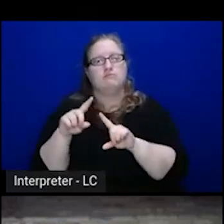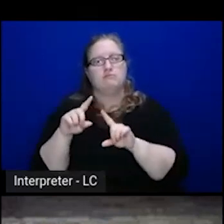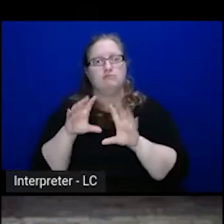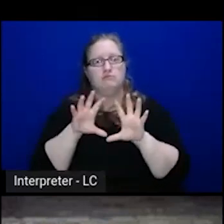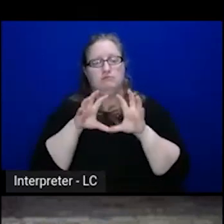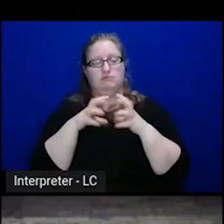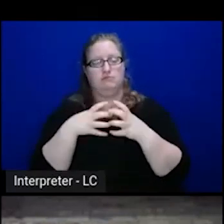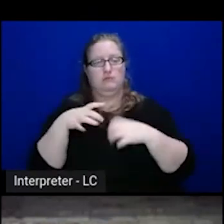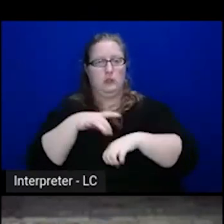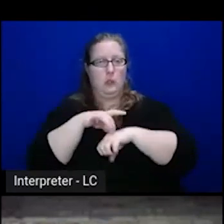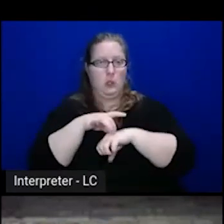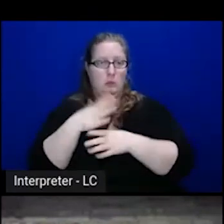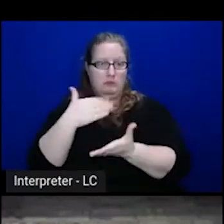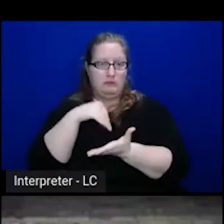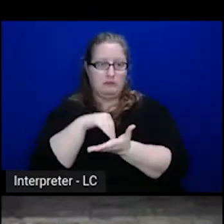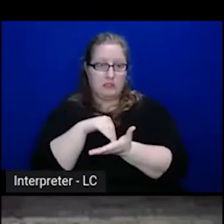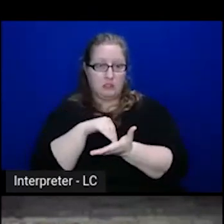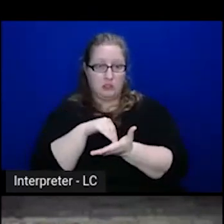And the hardware would power that.